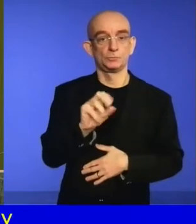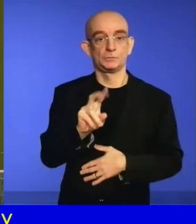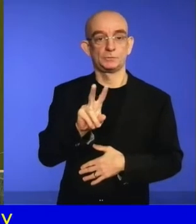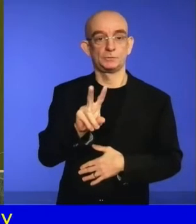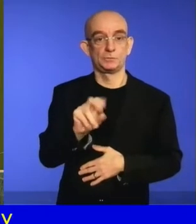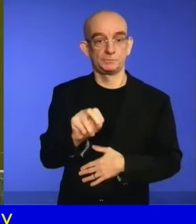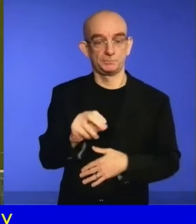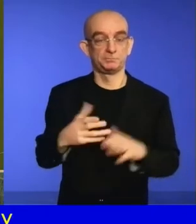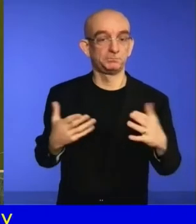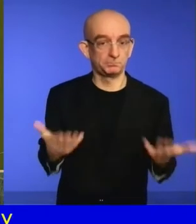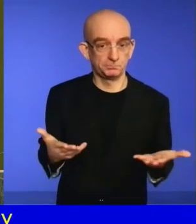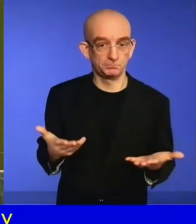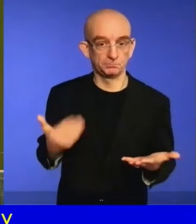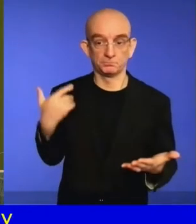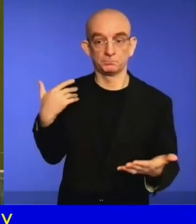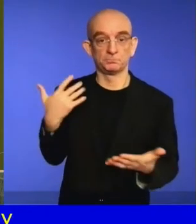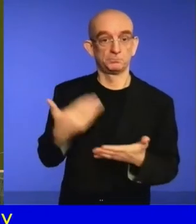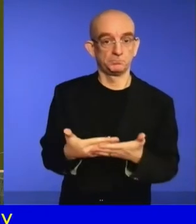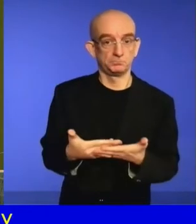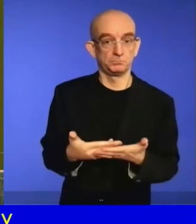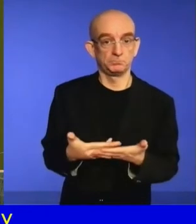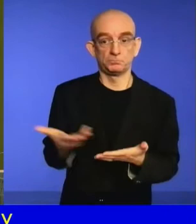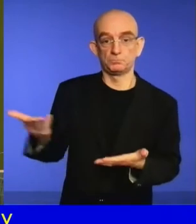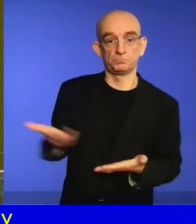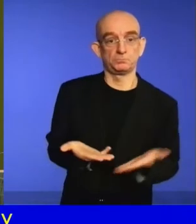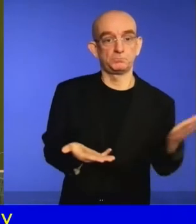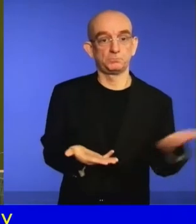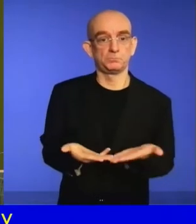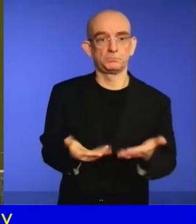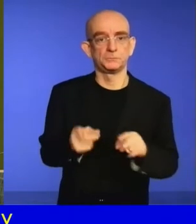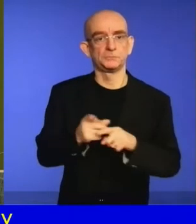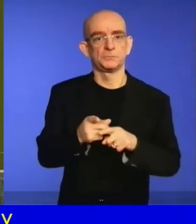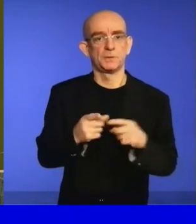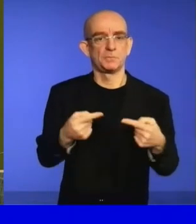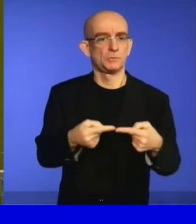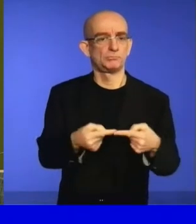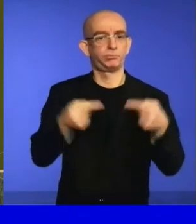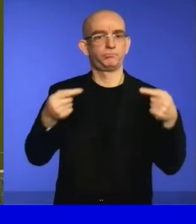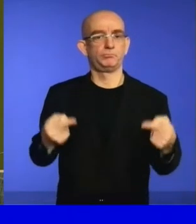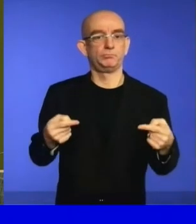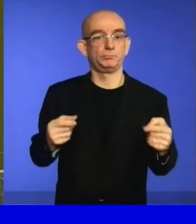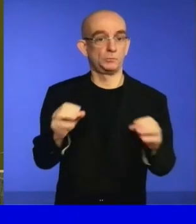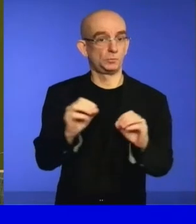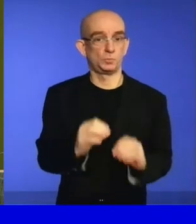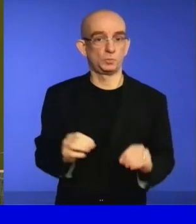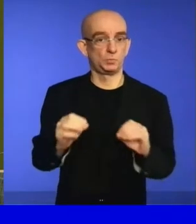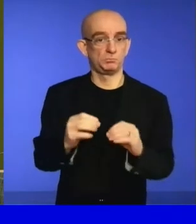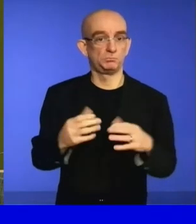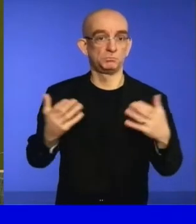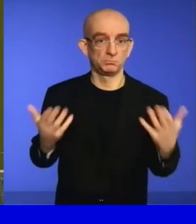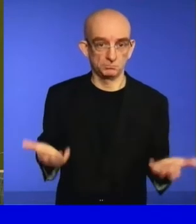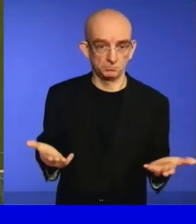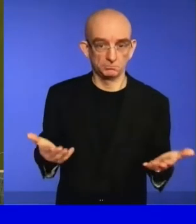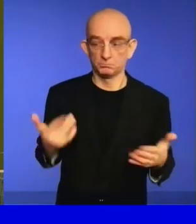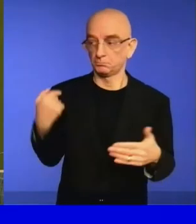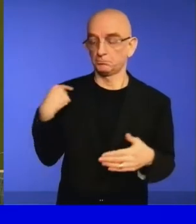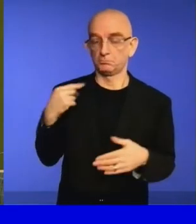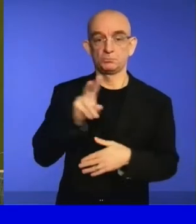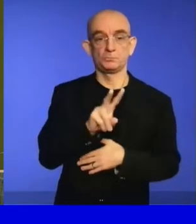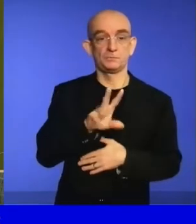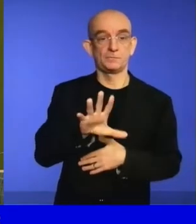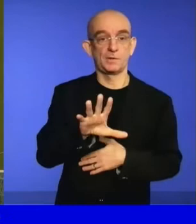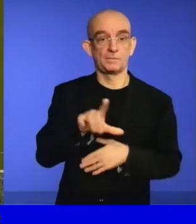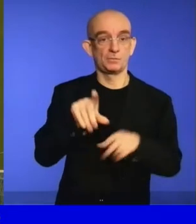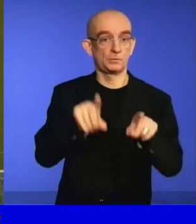in my capacity as the President of the Bureau and the Conference, I invite States